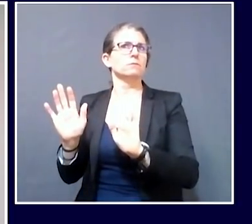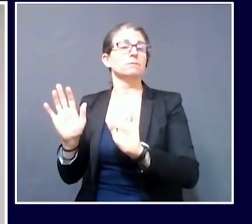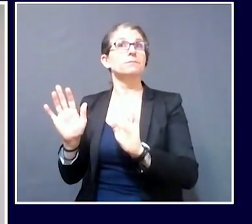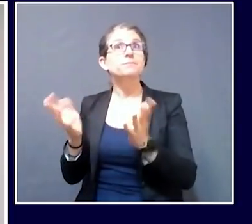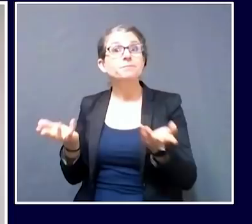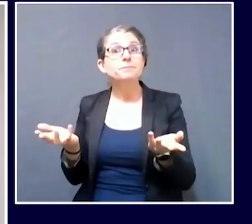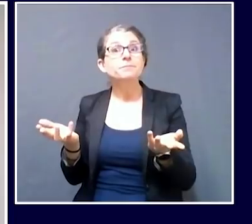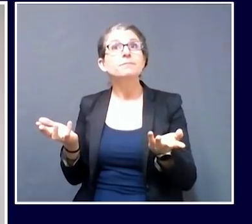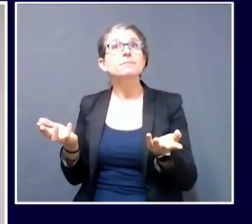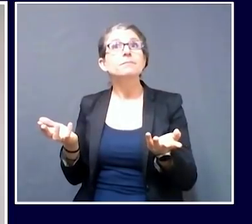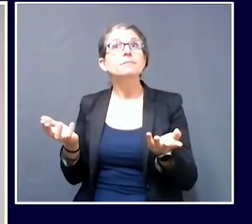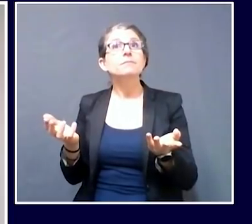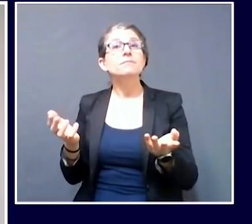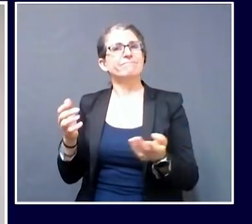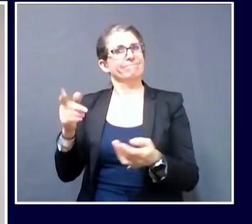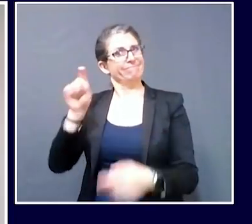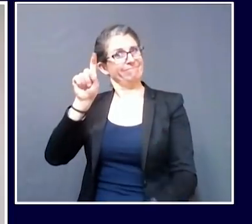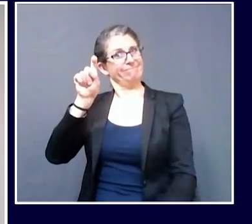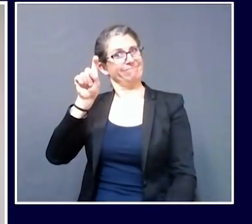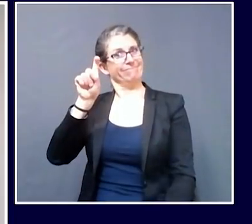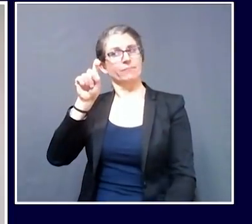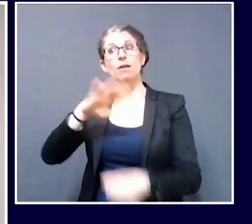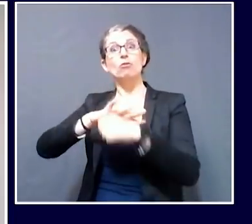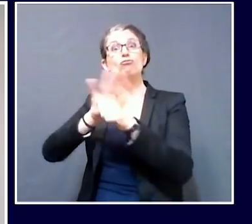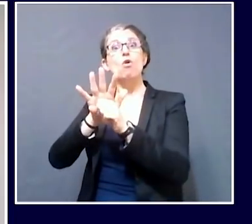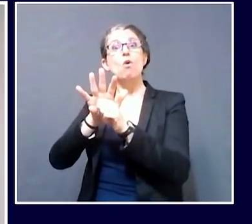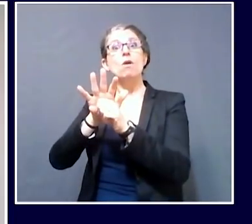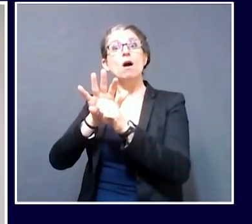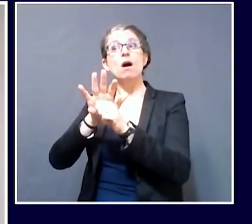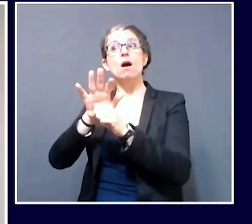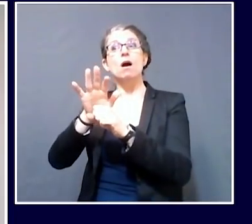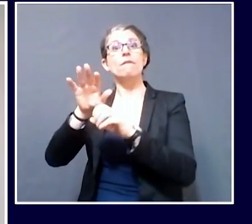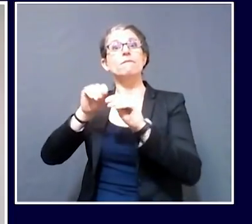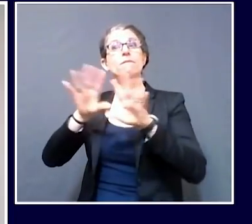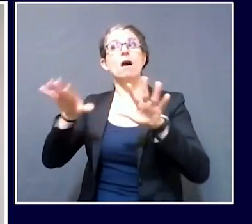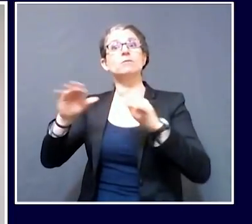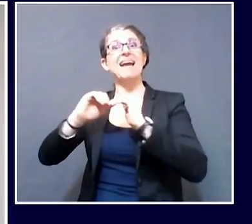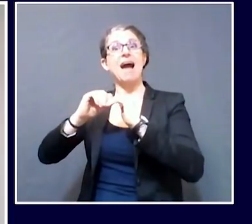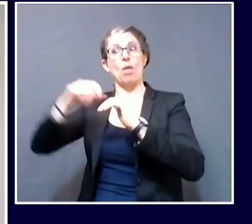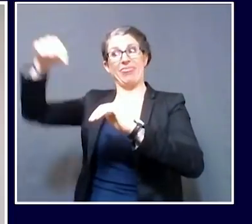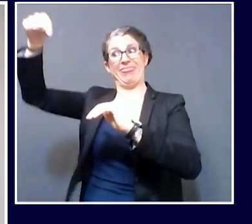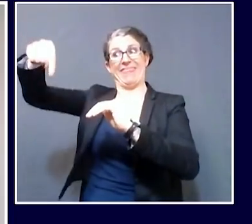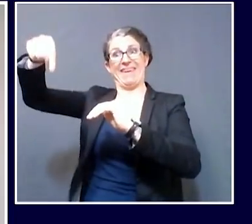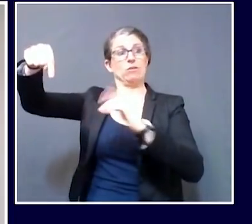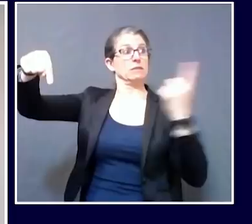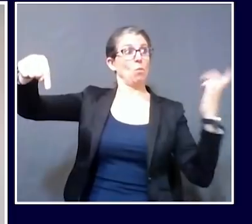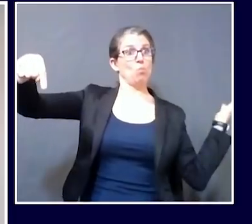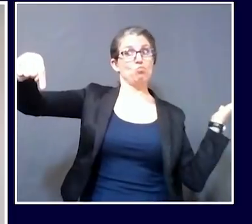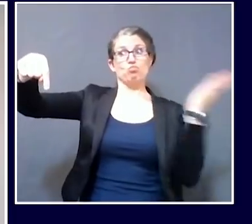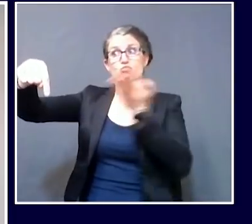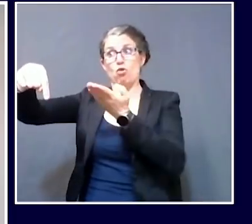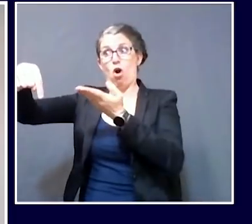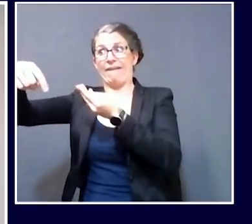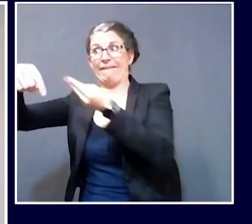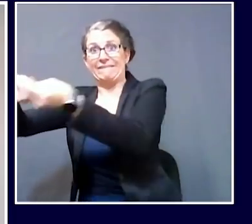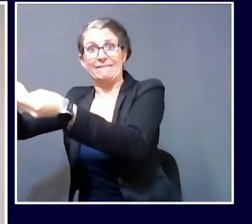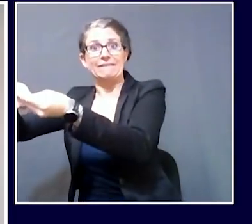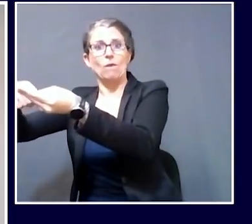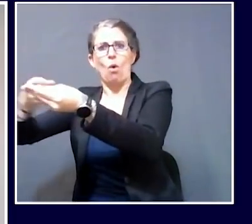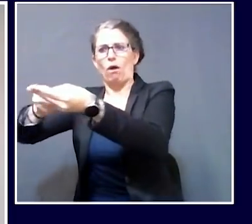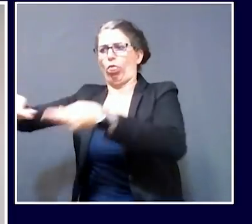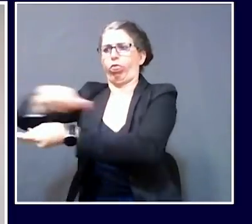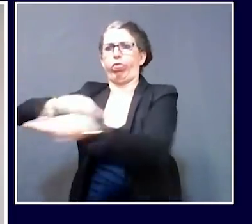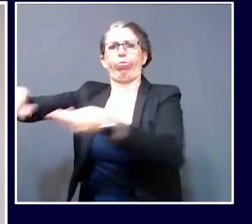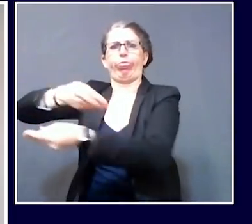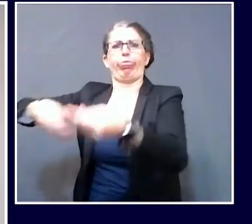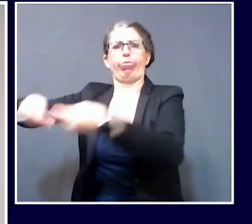what other additional steps, if any, might be able to be implemented. But it's worth noting again that Abbott was one of